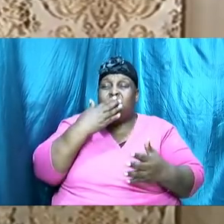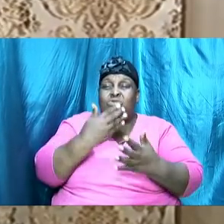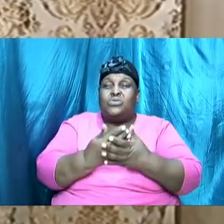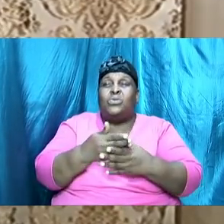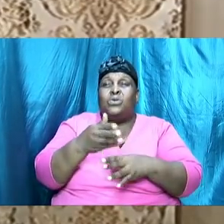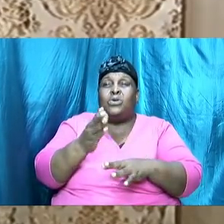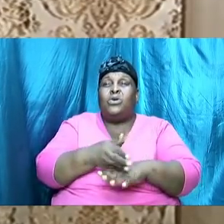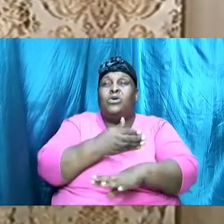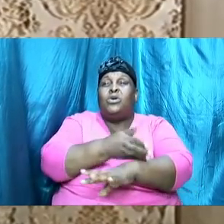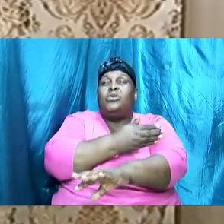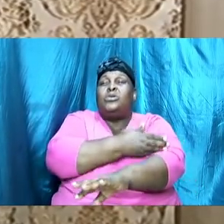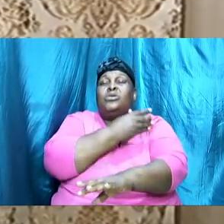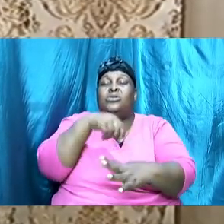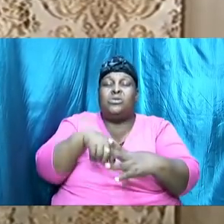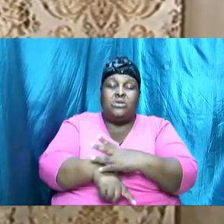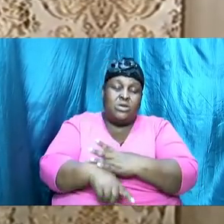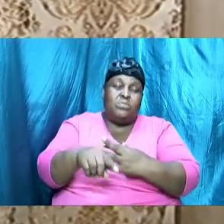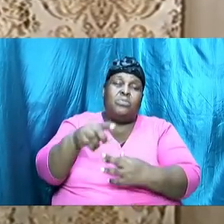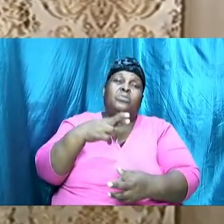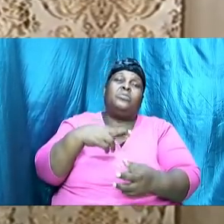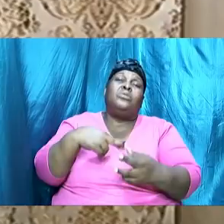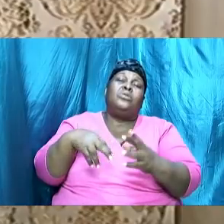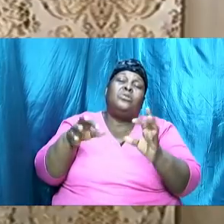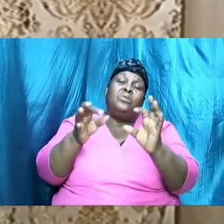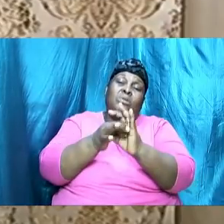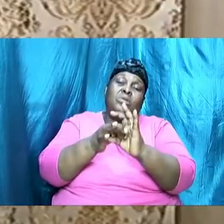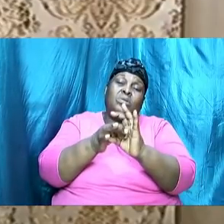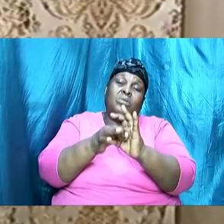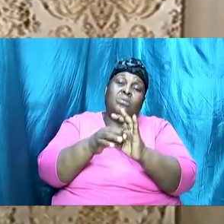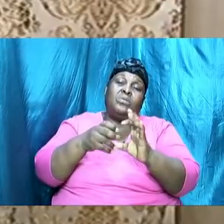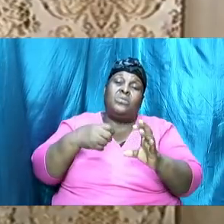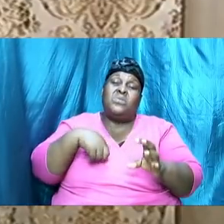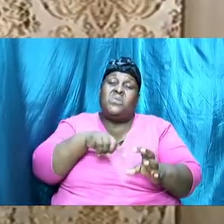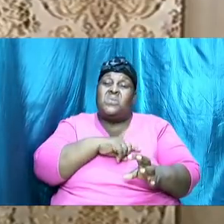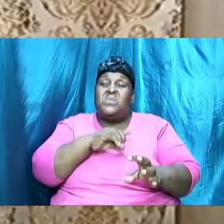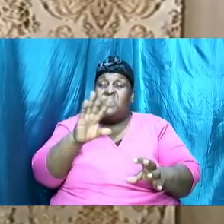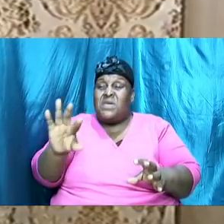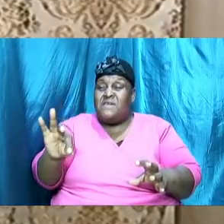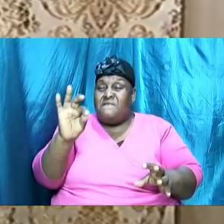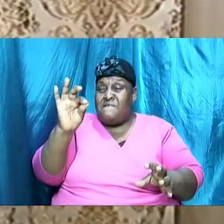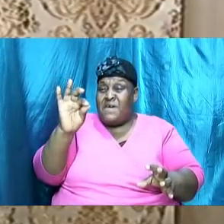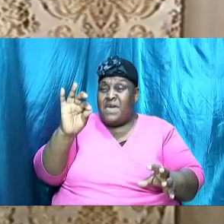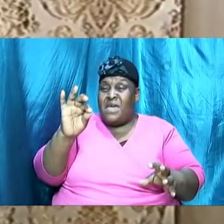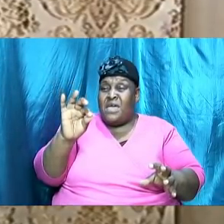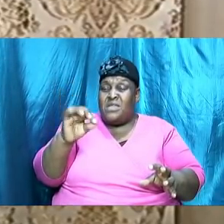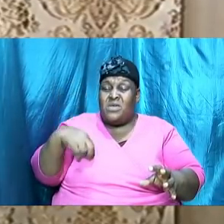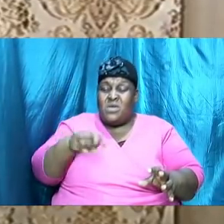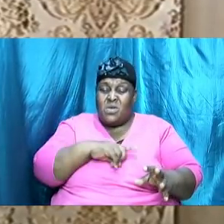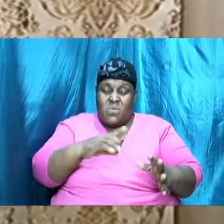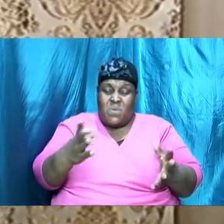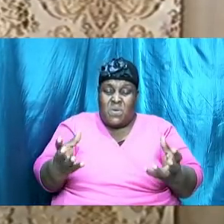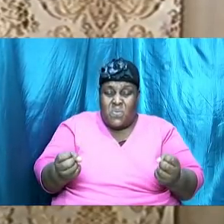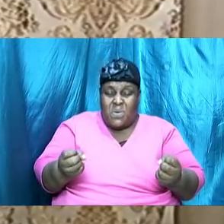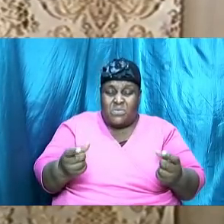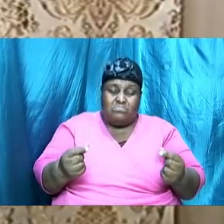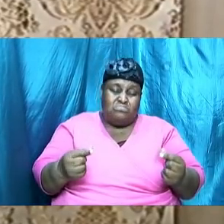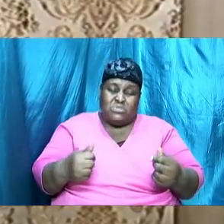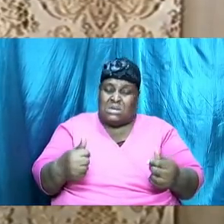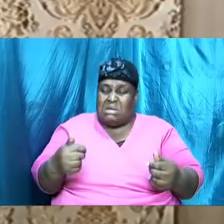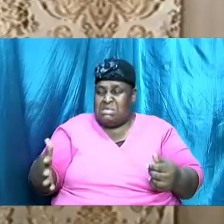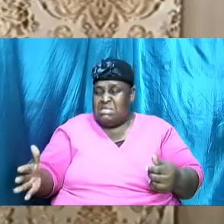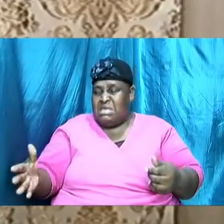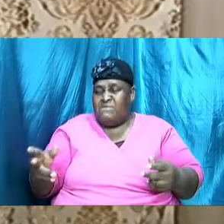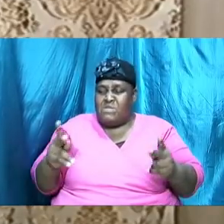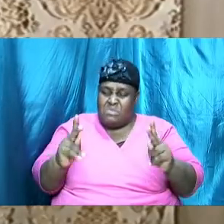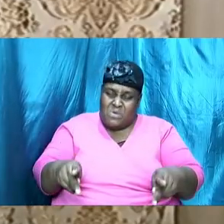deep relationship we find that we tend to want to do anything for the person that